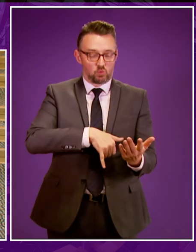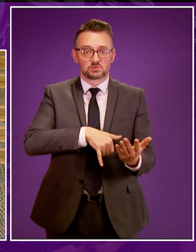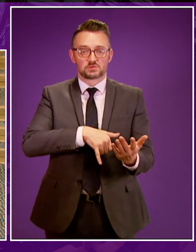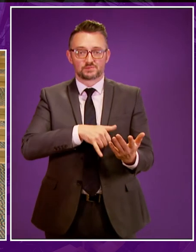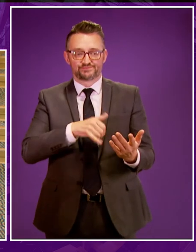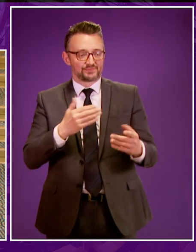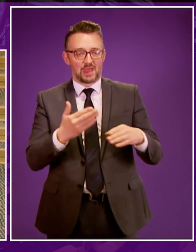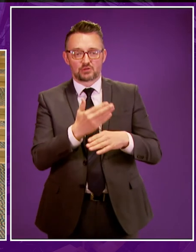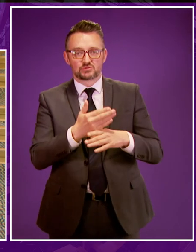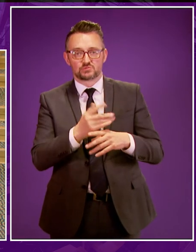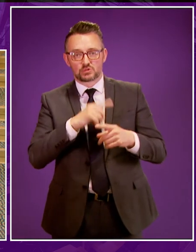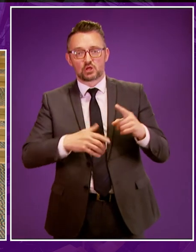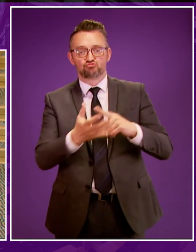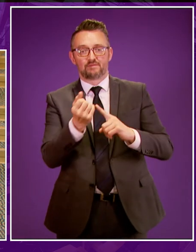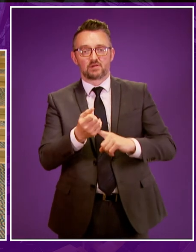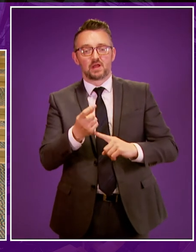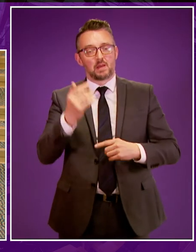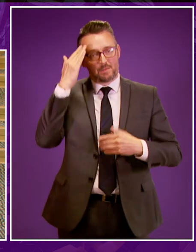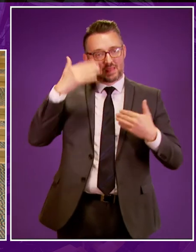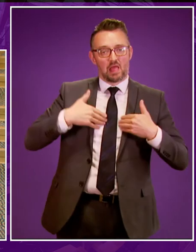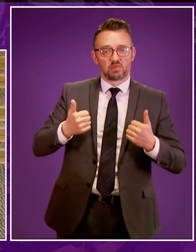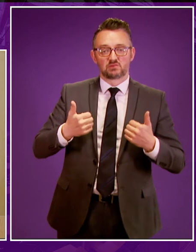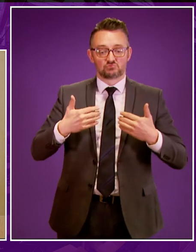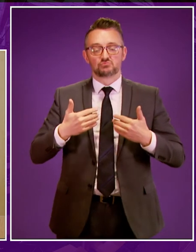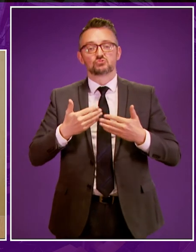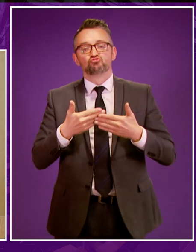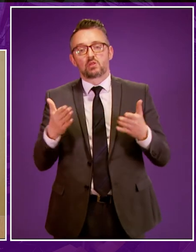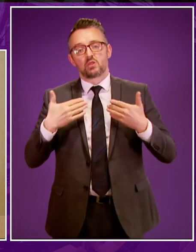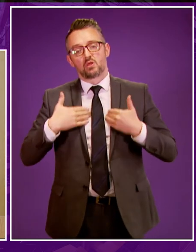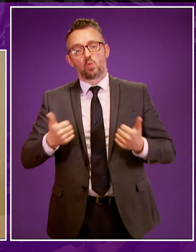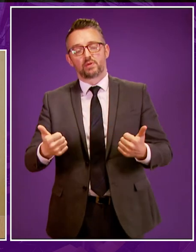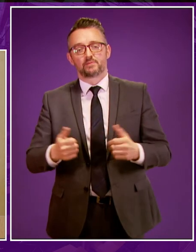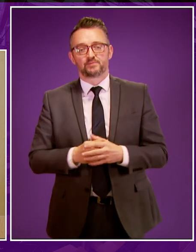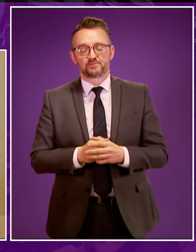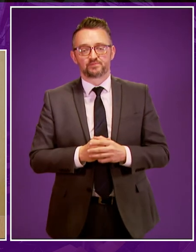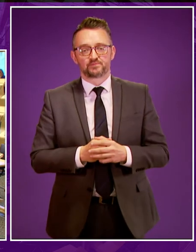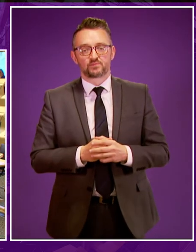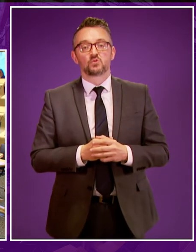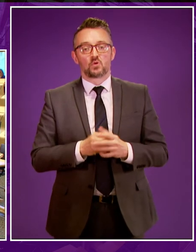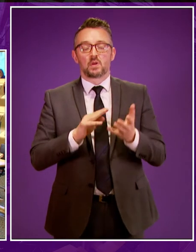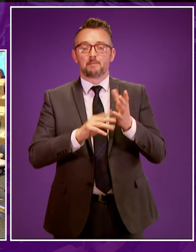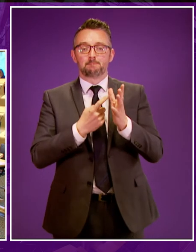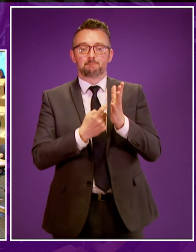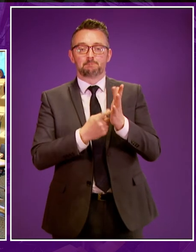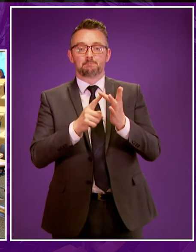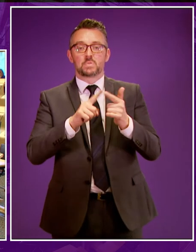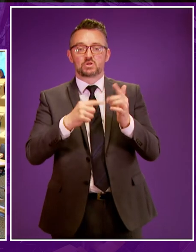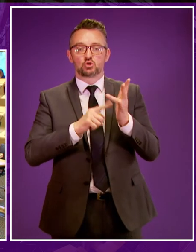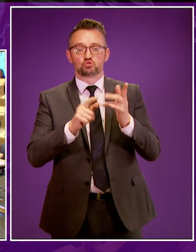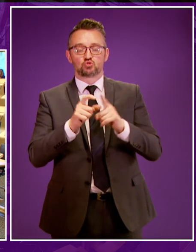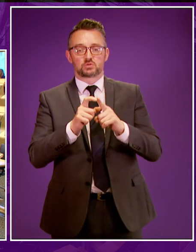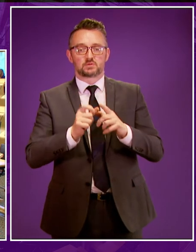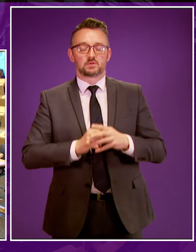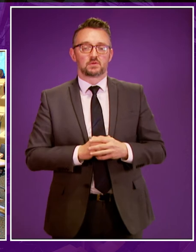that is in terms of mental health or general health and wellbeing for BSL users Marie Todd to be followed by Annie Wells Thank you